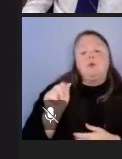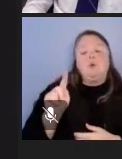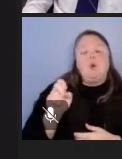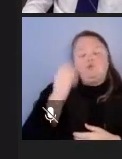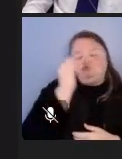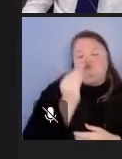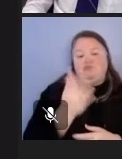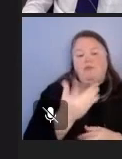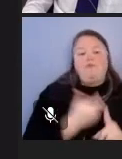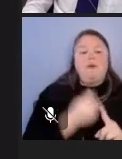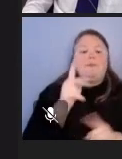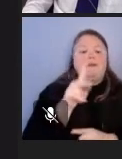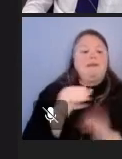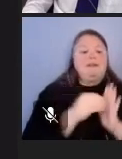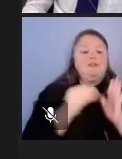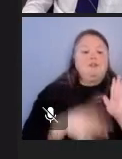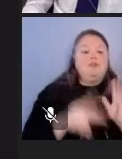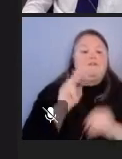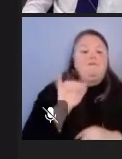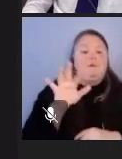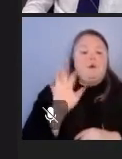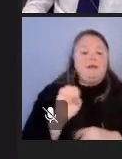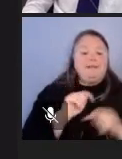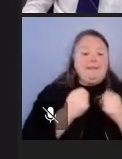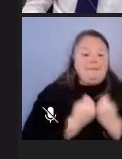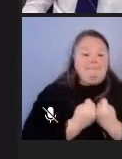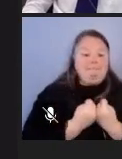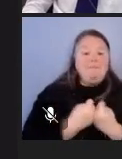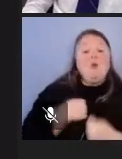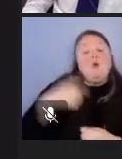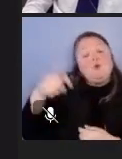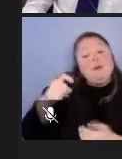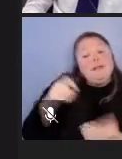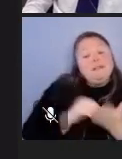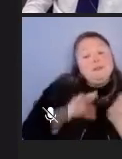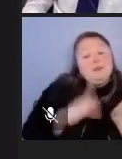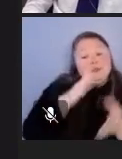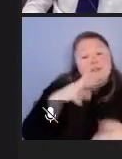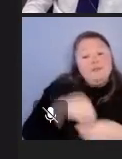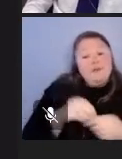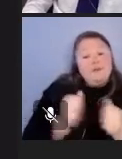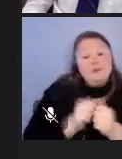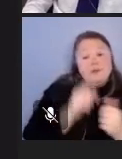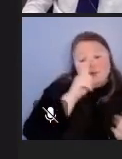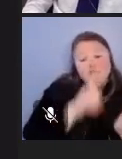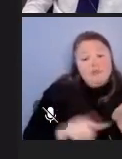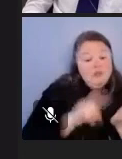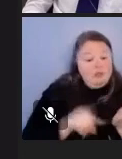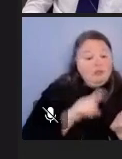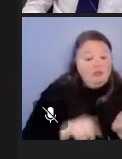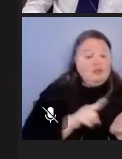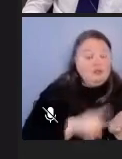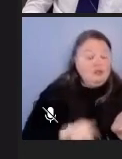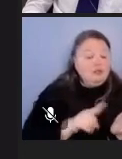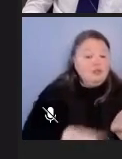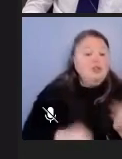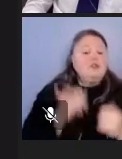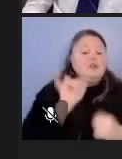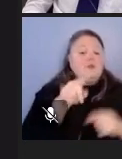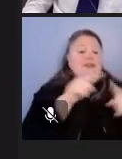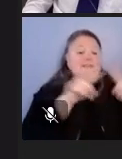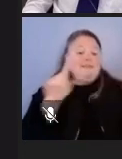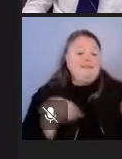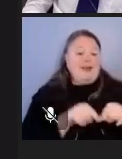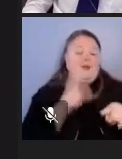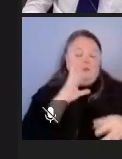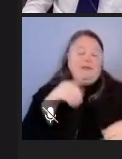student voice team and they are meeting some students for research study um and so these are this slide will be all